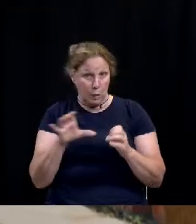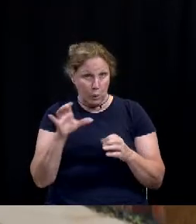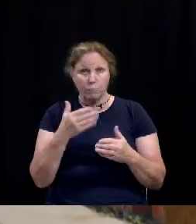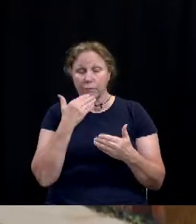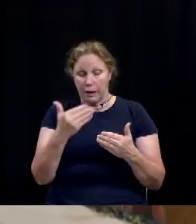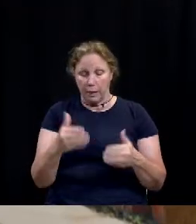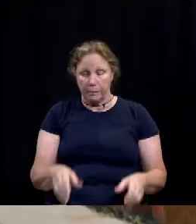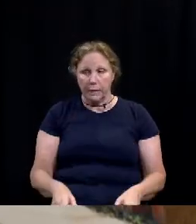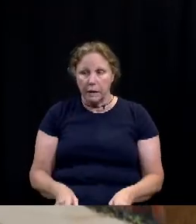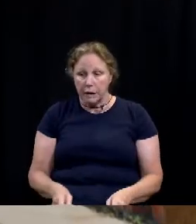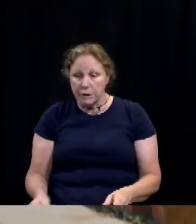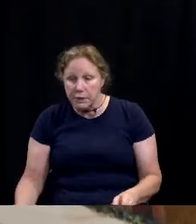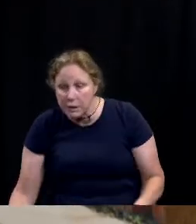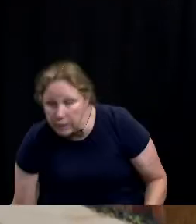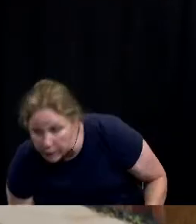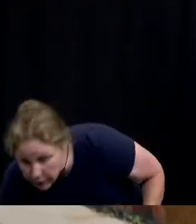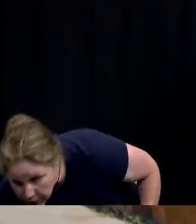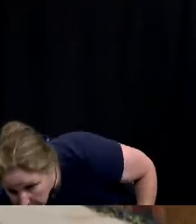thank you.